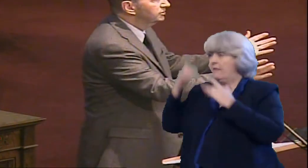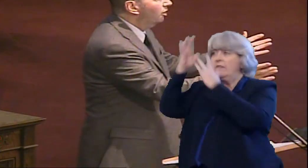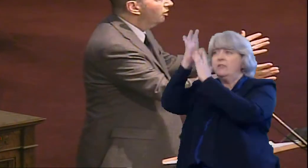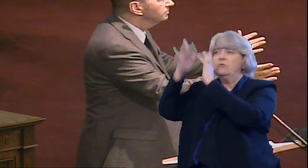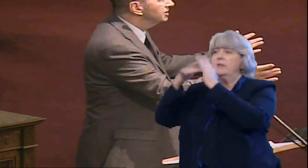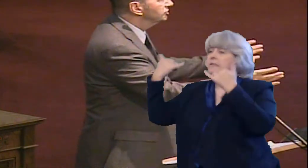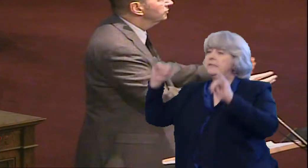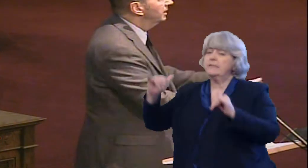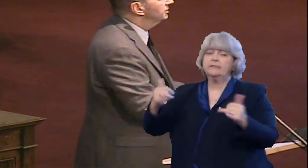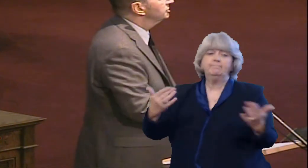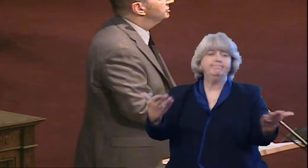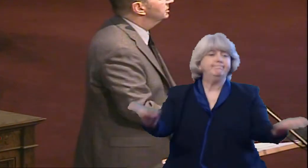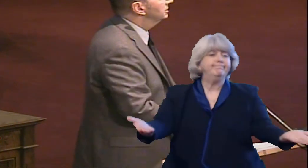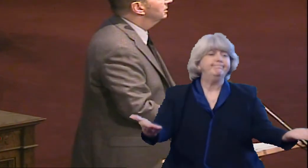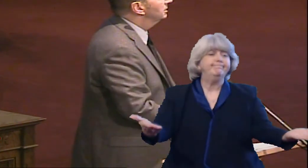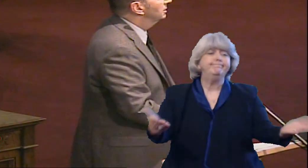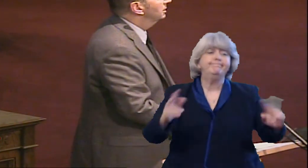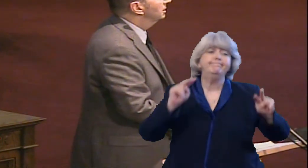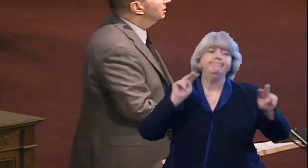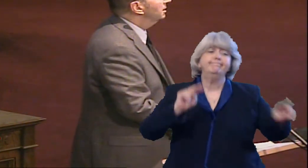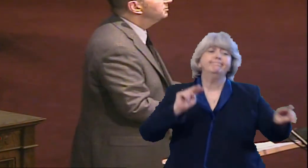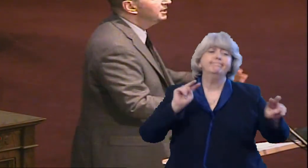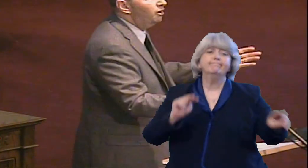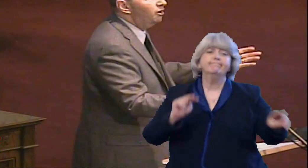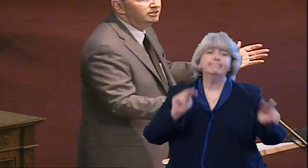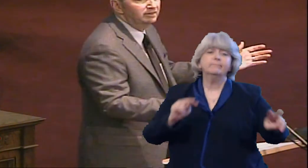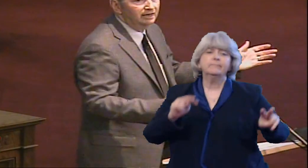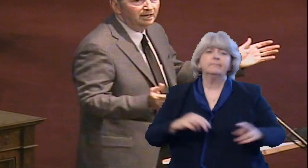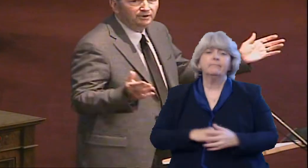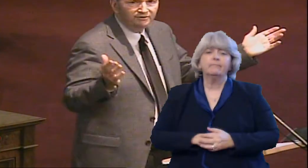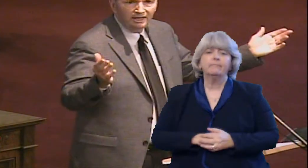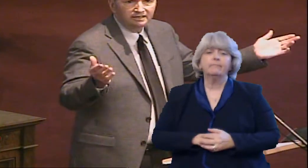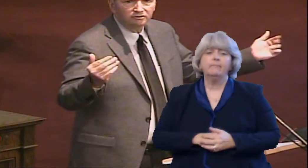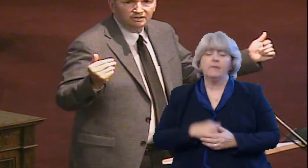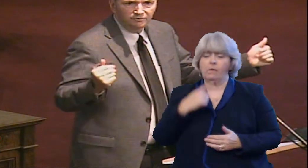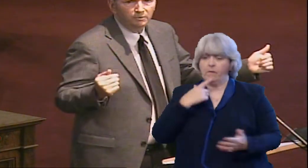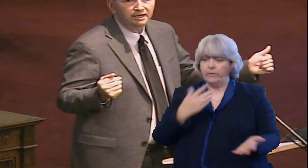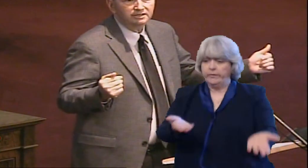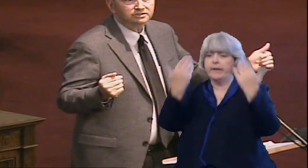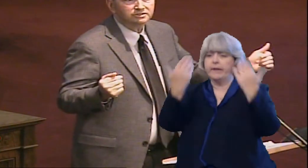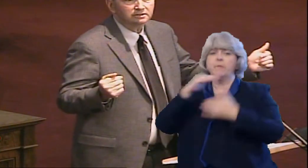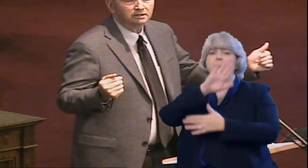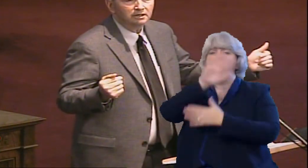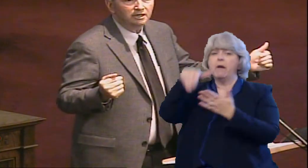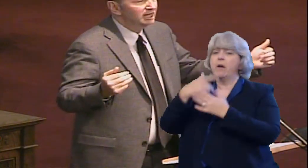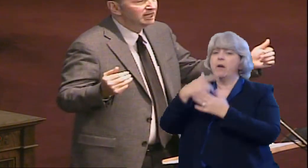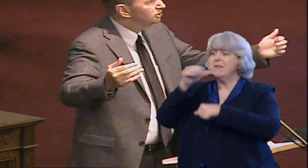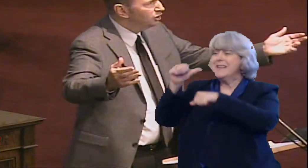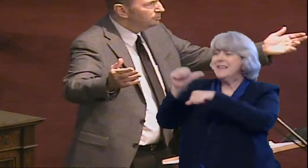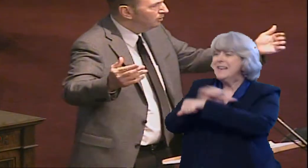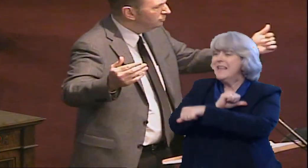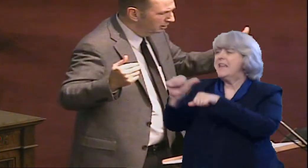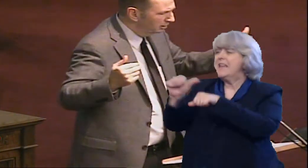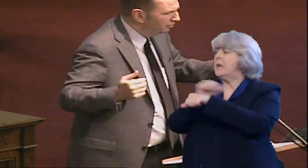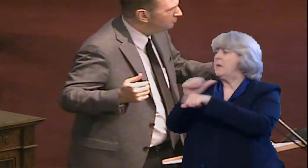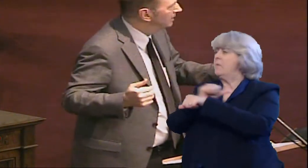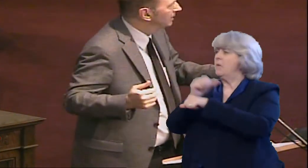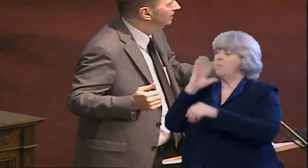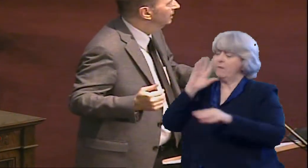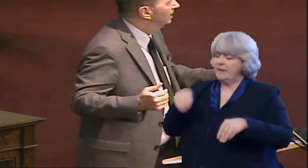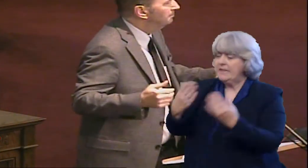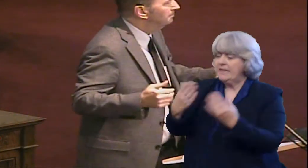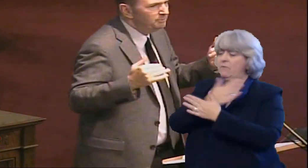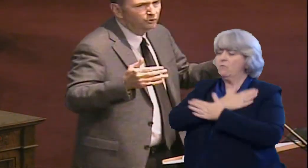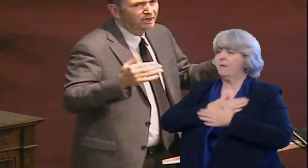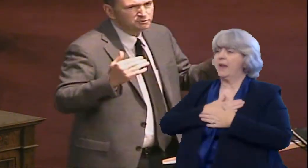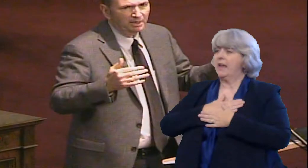still with arms outstretched. Come to me, all you that labor and heavy and laden, I'll give you rest. Take my yoke upon you and learn of me.